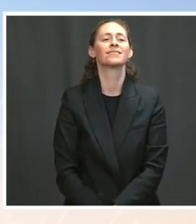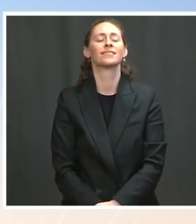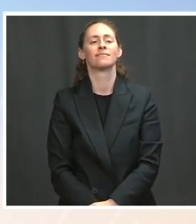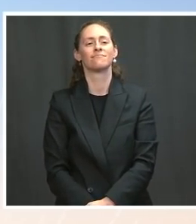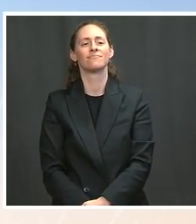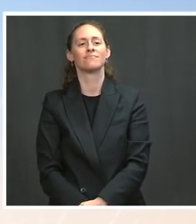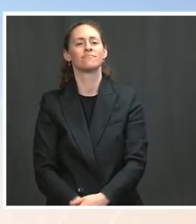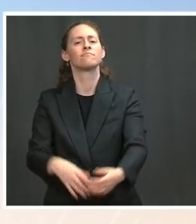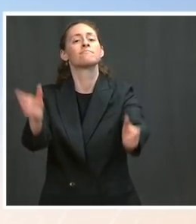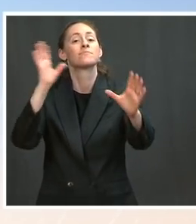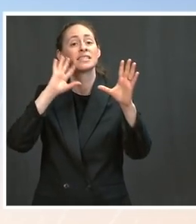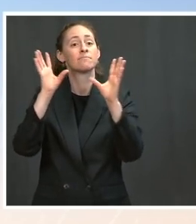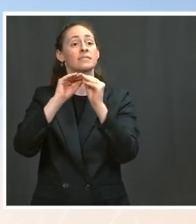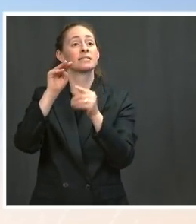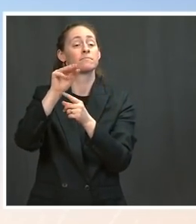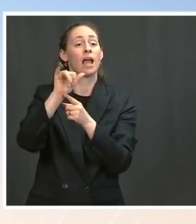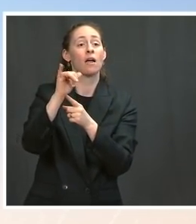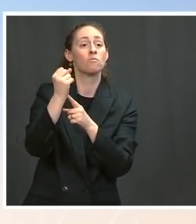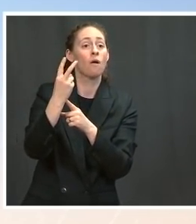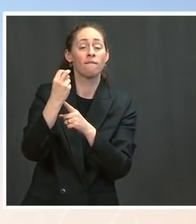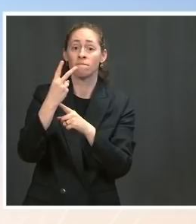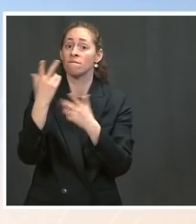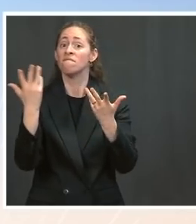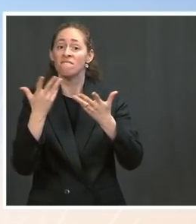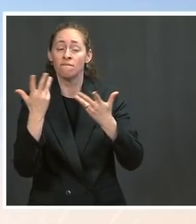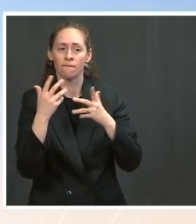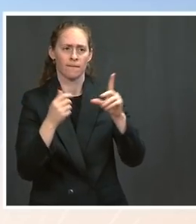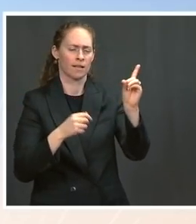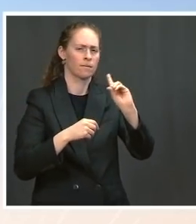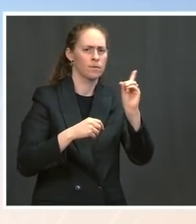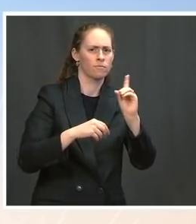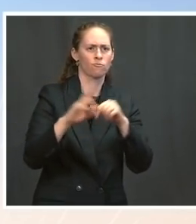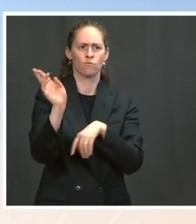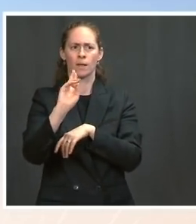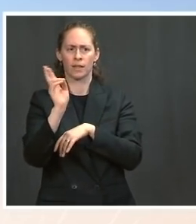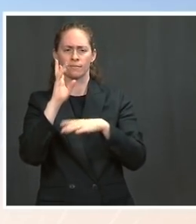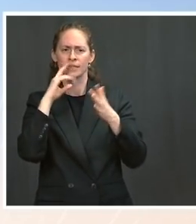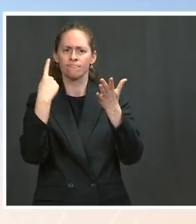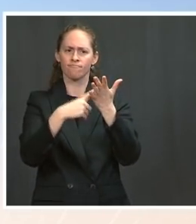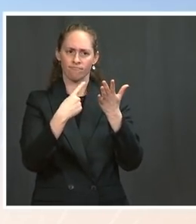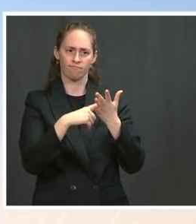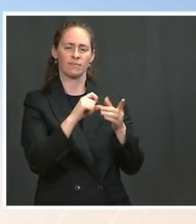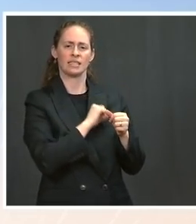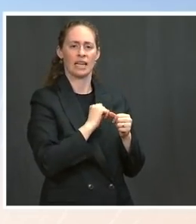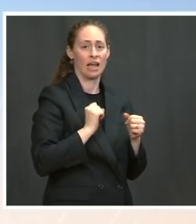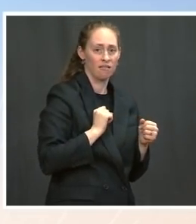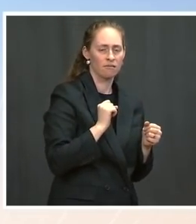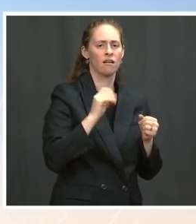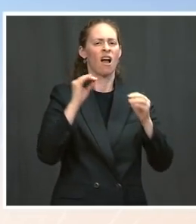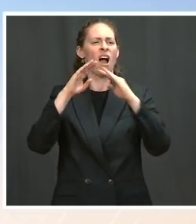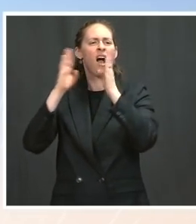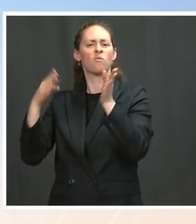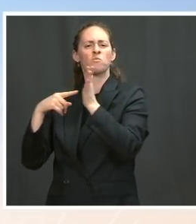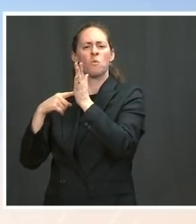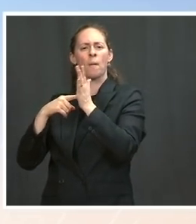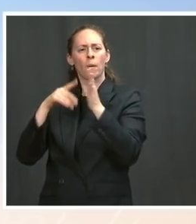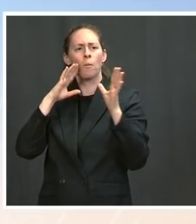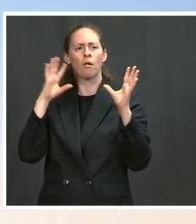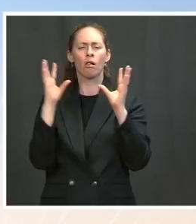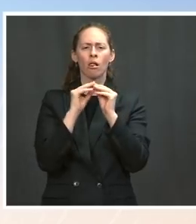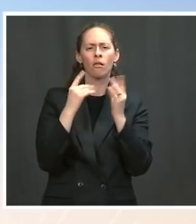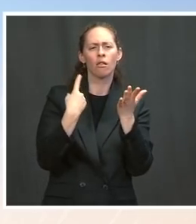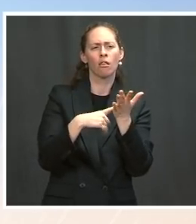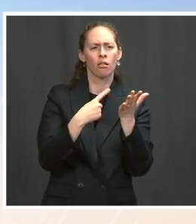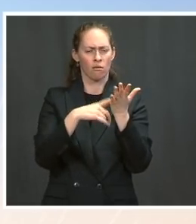a bicameral, bipartisan meeting, here in the White House. He's hoping to talk about ways that we can work together to put people